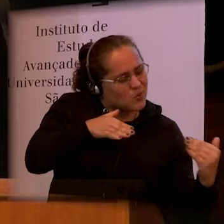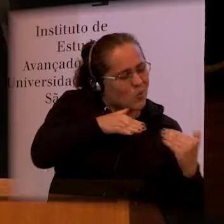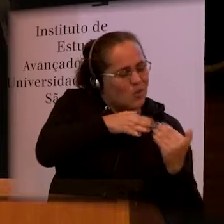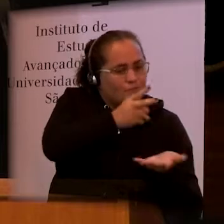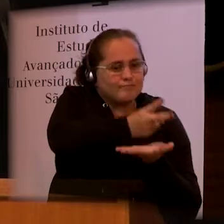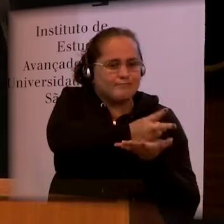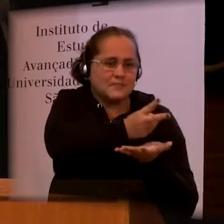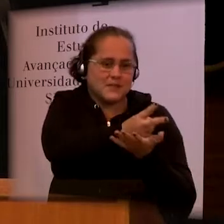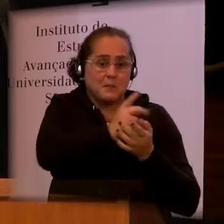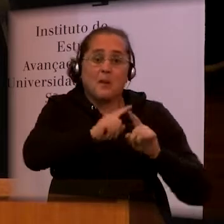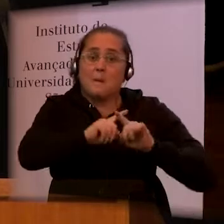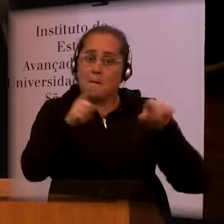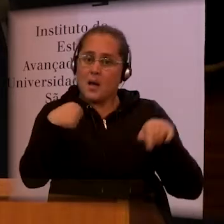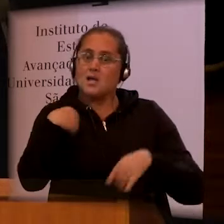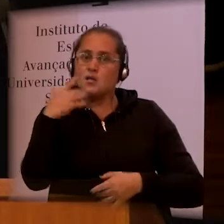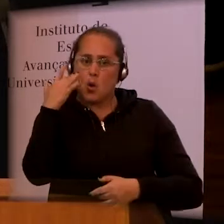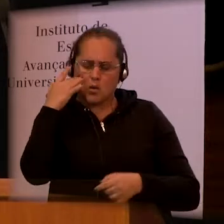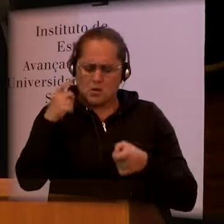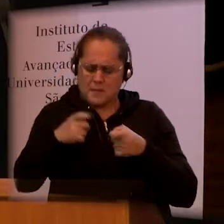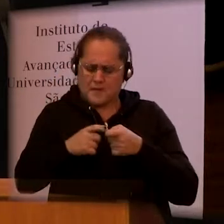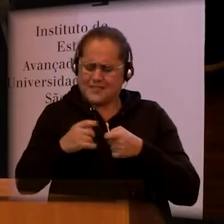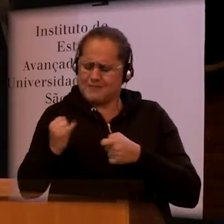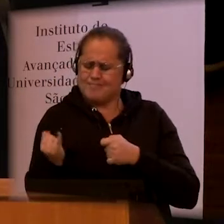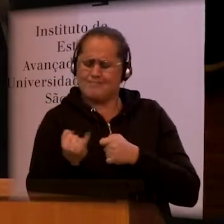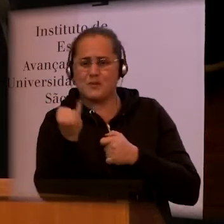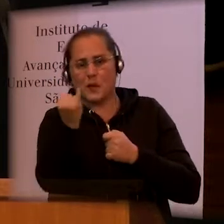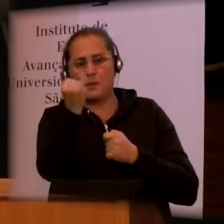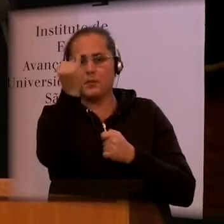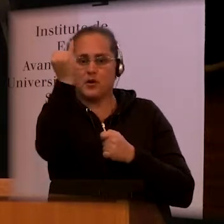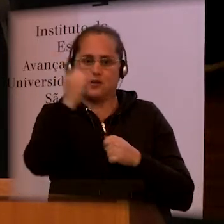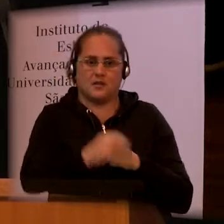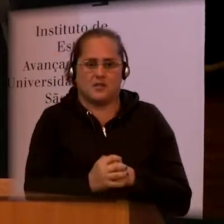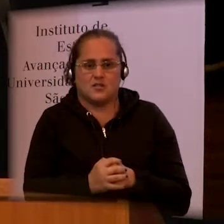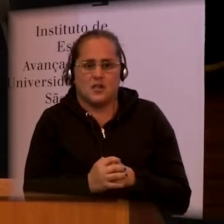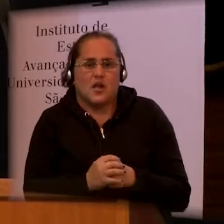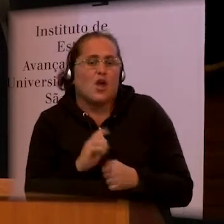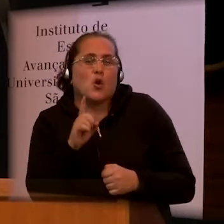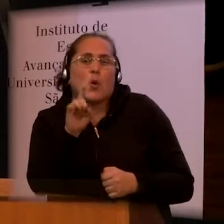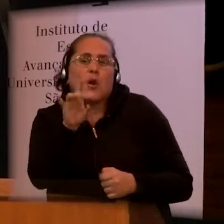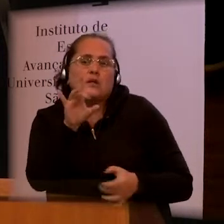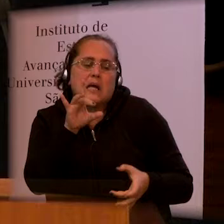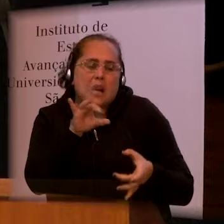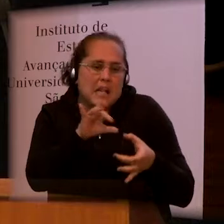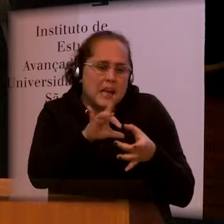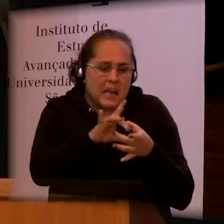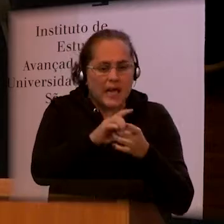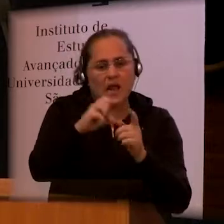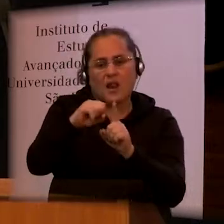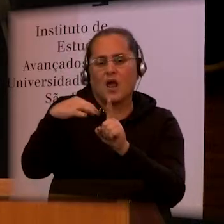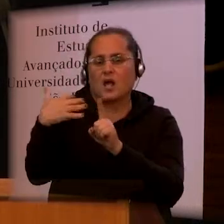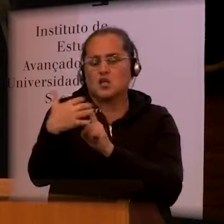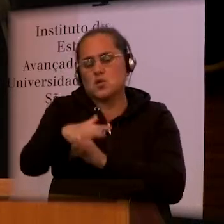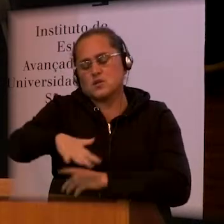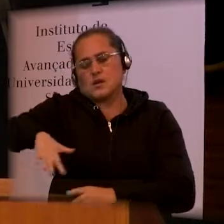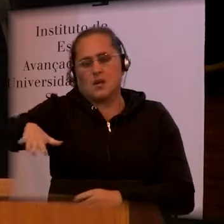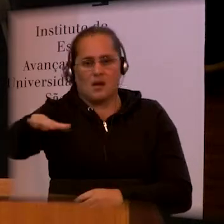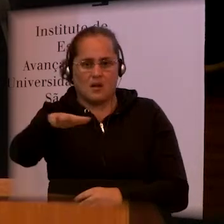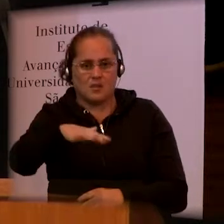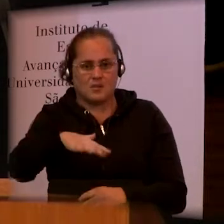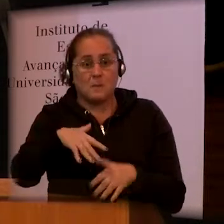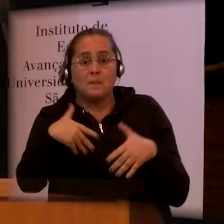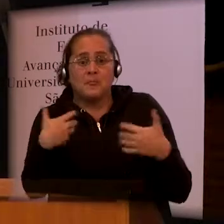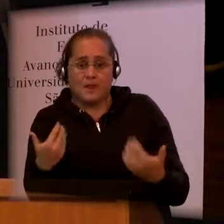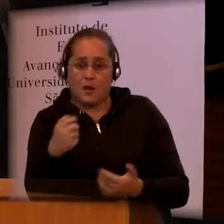important and that it is not just down to society alone. So let's say if somebody is in pain all the time,